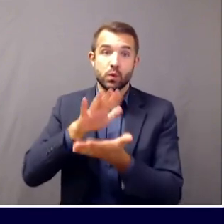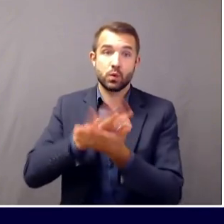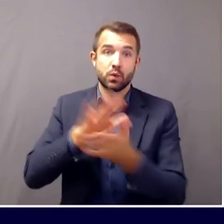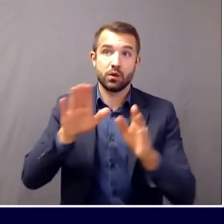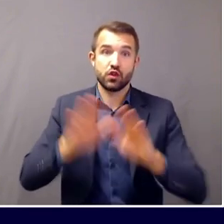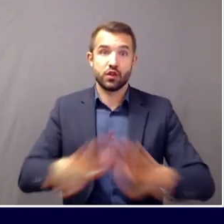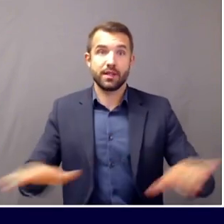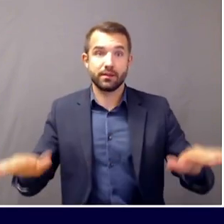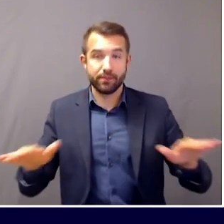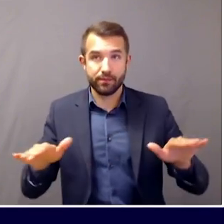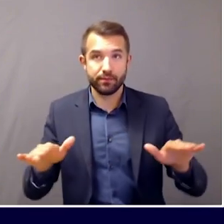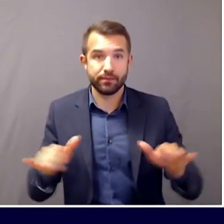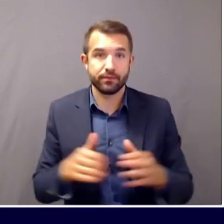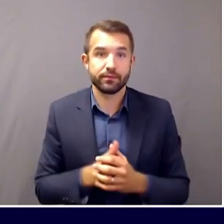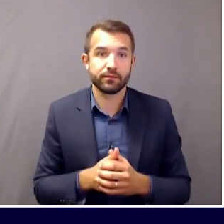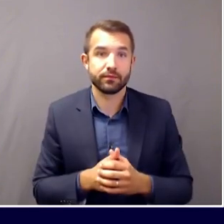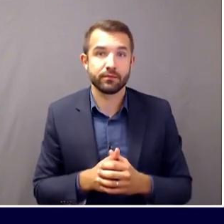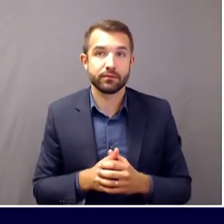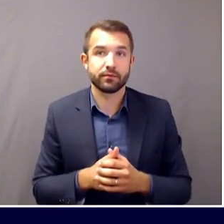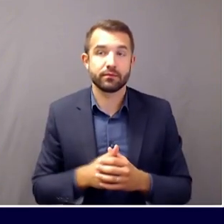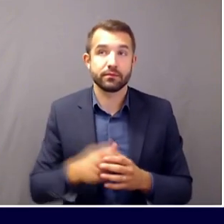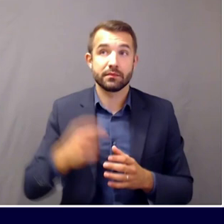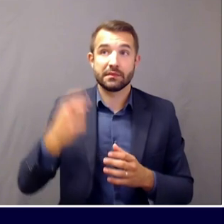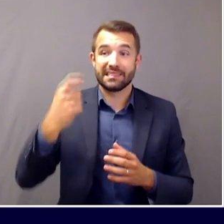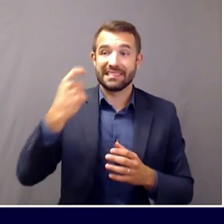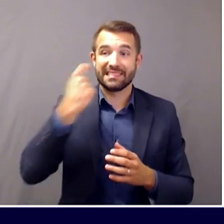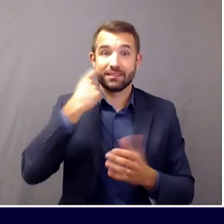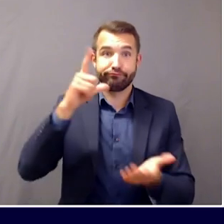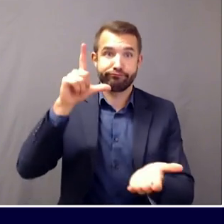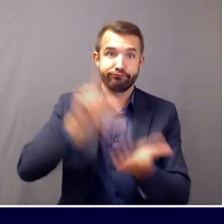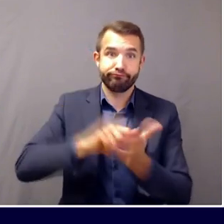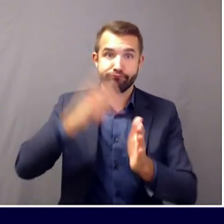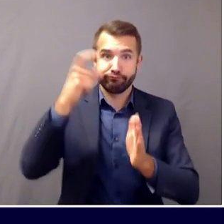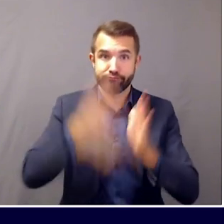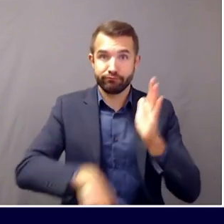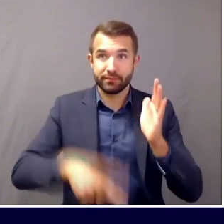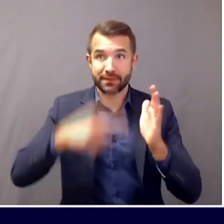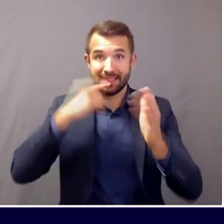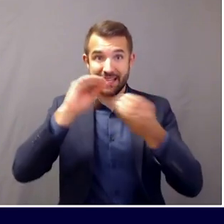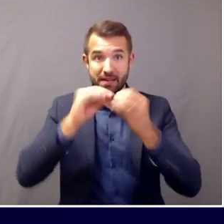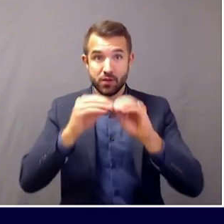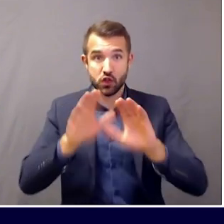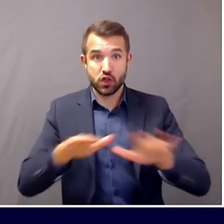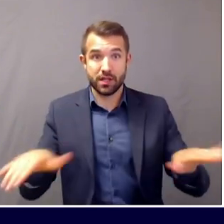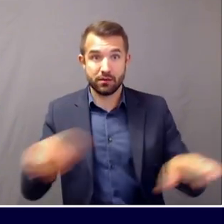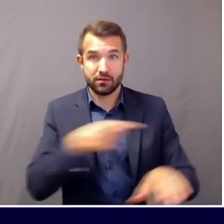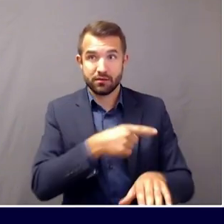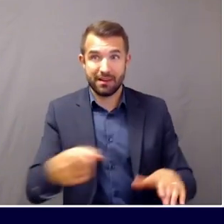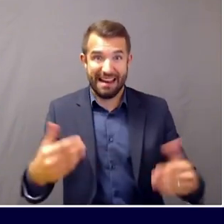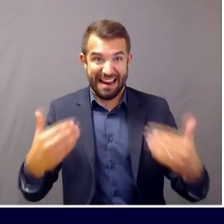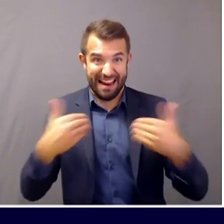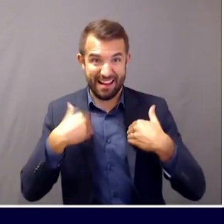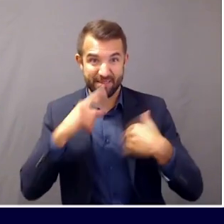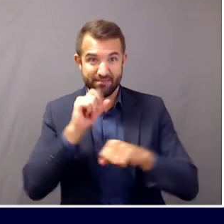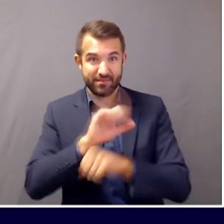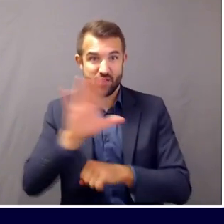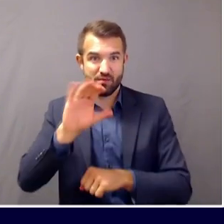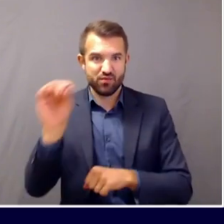increased by 40% over the past couple of weeks. And what can you tell us about what we know in Maine in terms of,